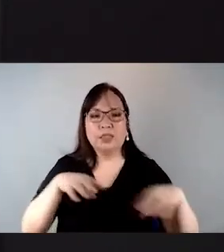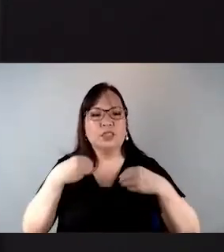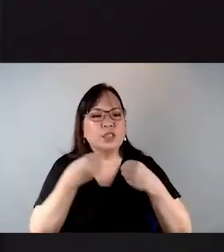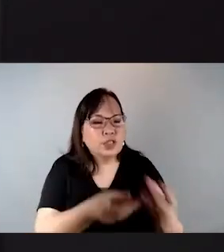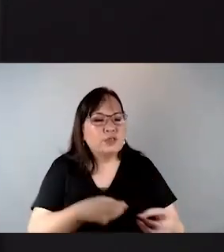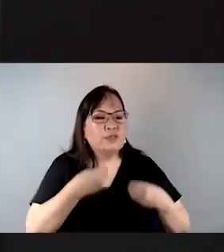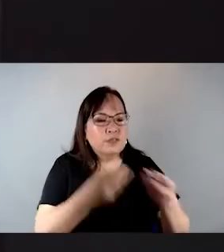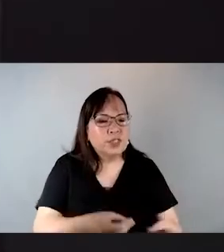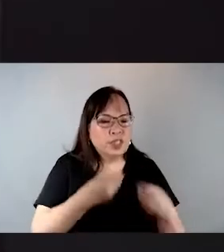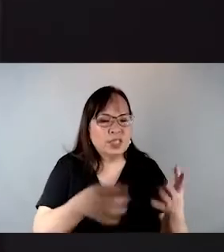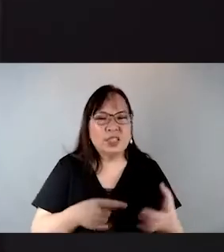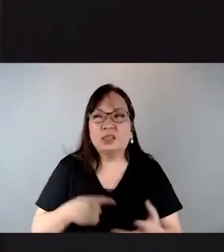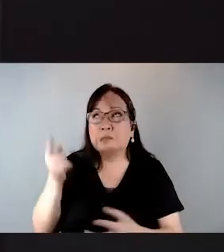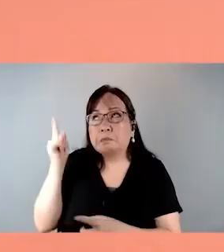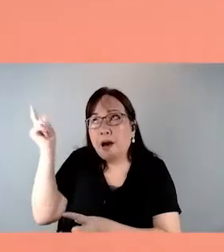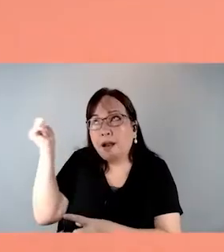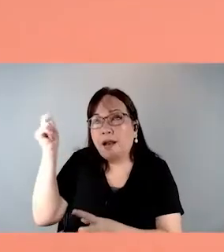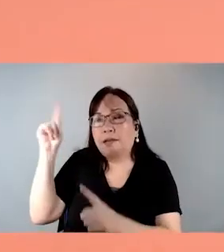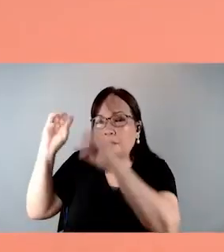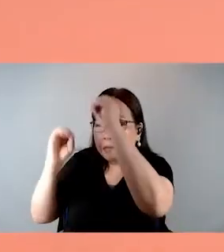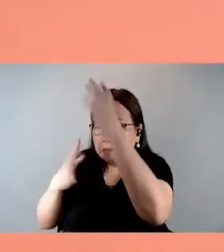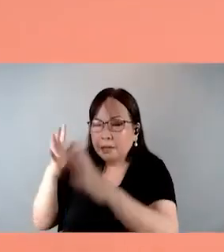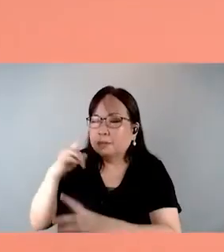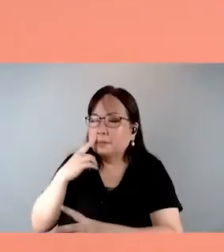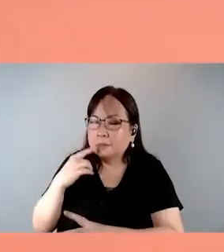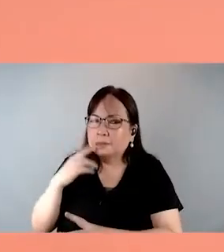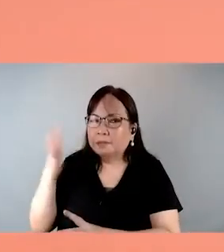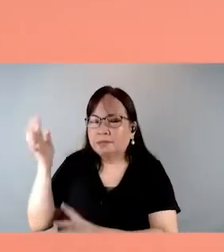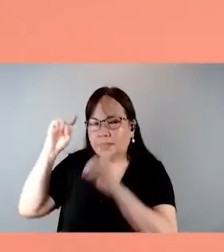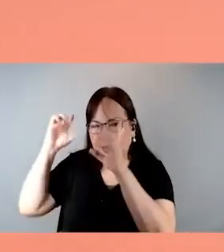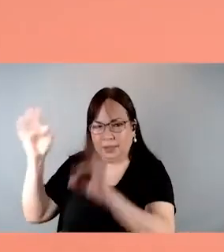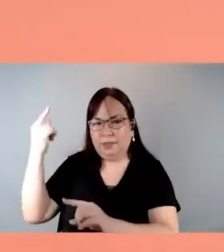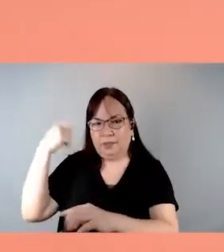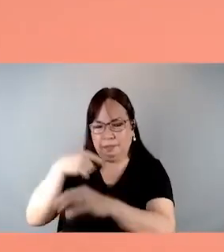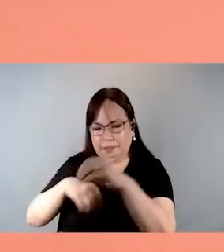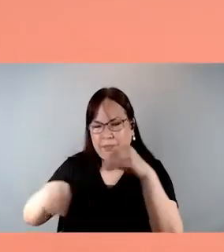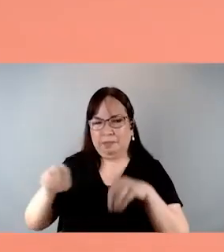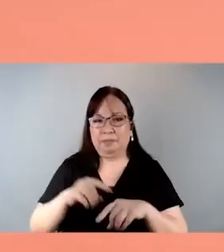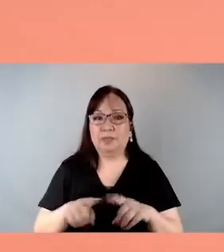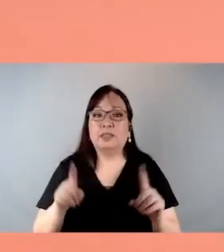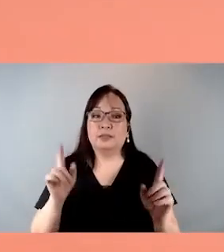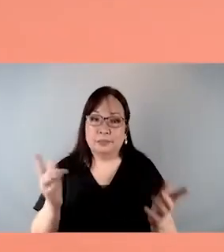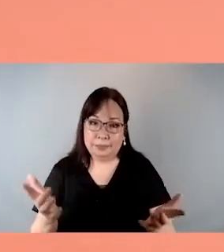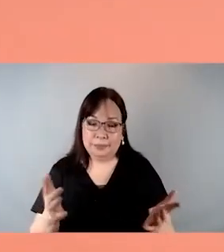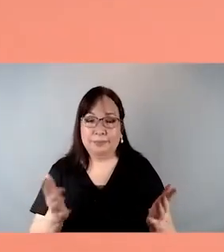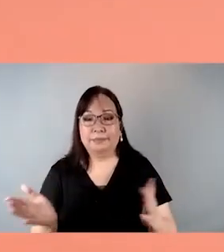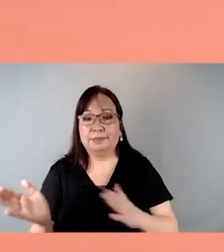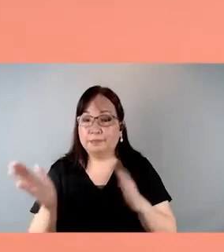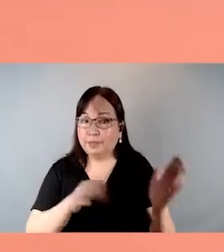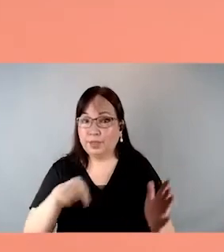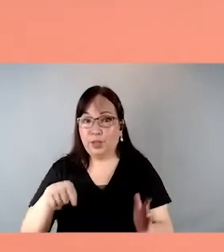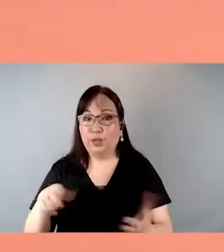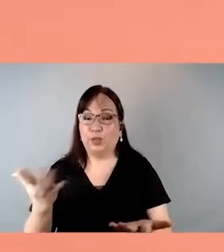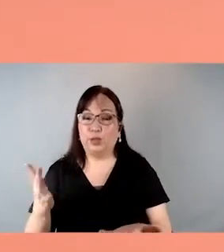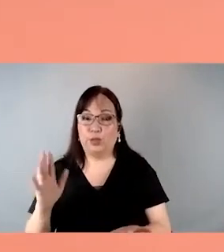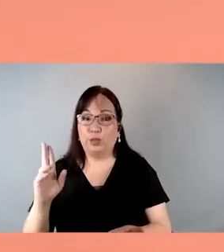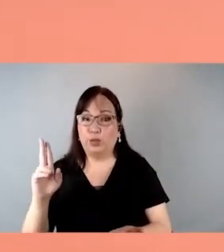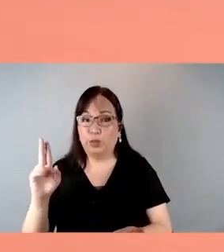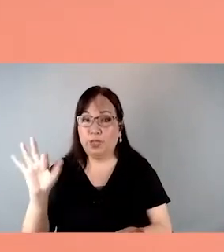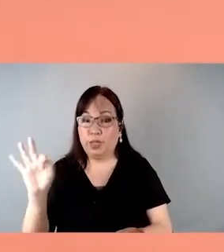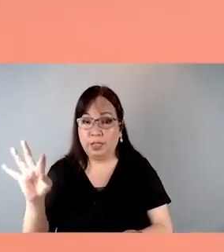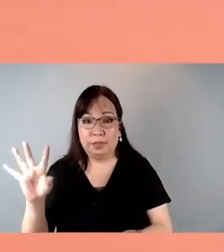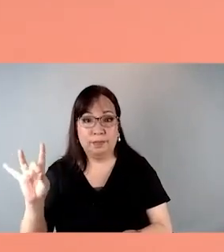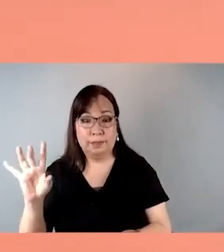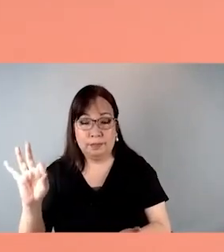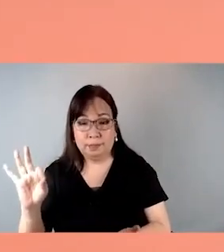act and speak for them? Well, that's exactly what the 1989 Convention on the Rights of the Child did.